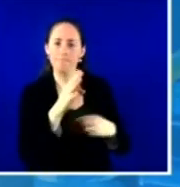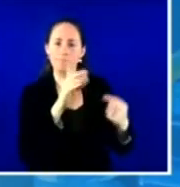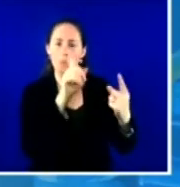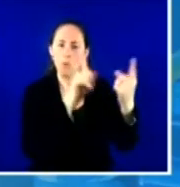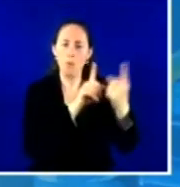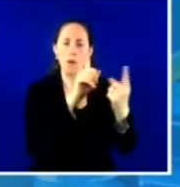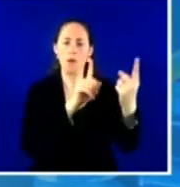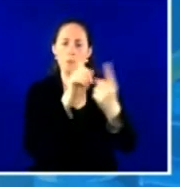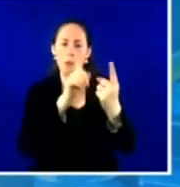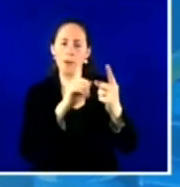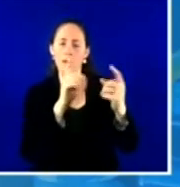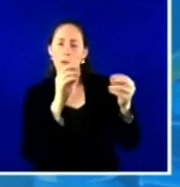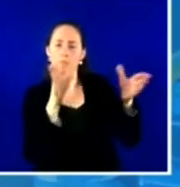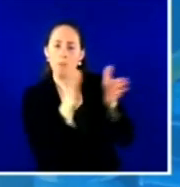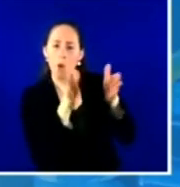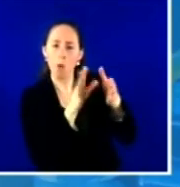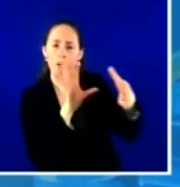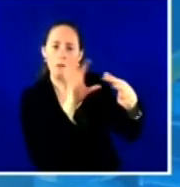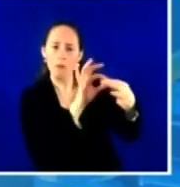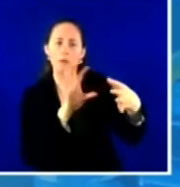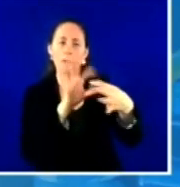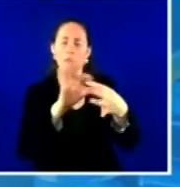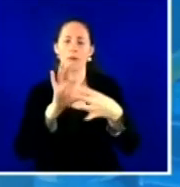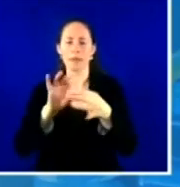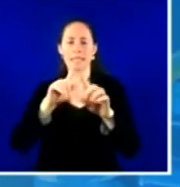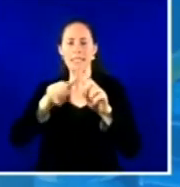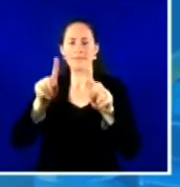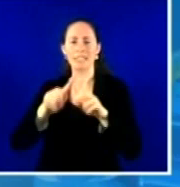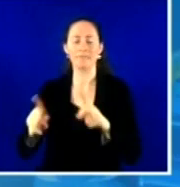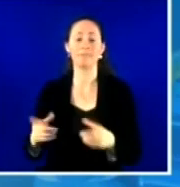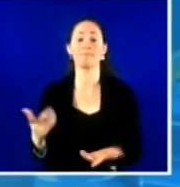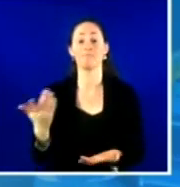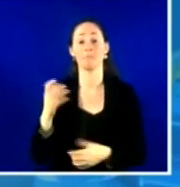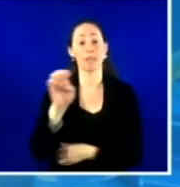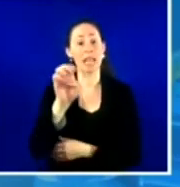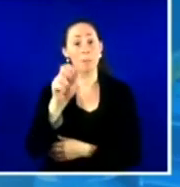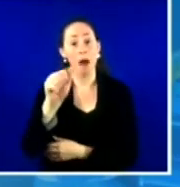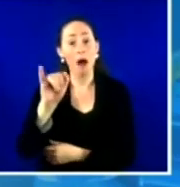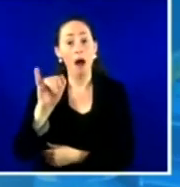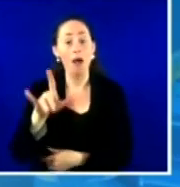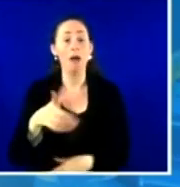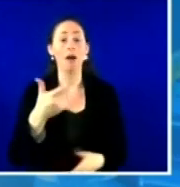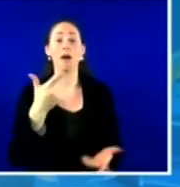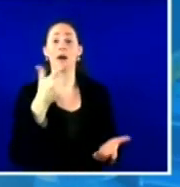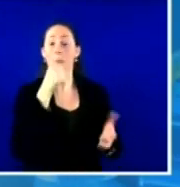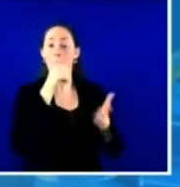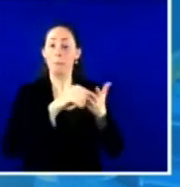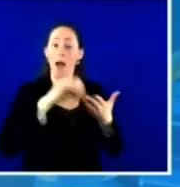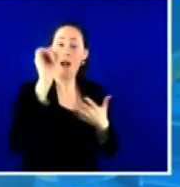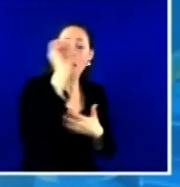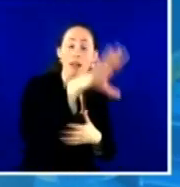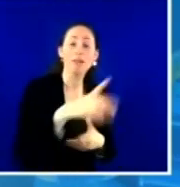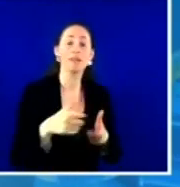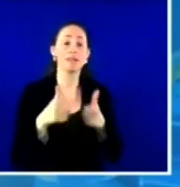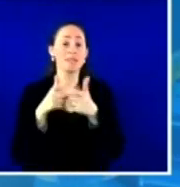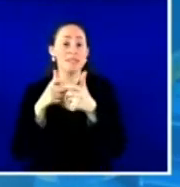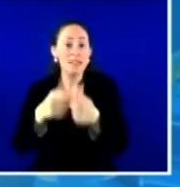our disposal. So whether it was mail or email, text messages, print media, social media,